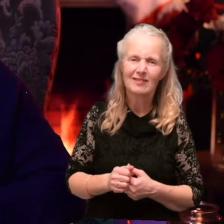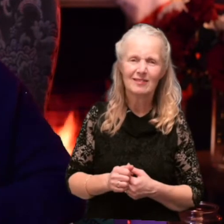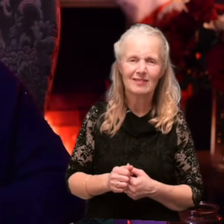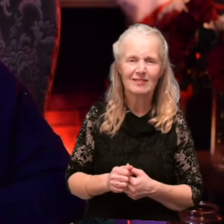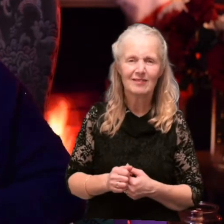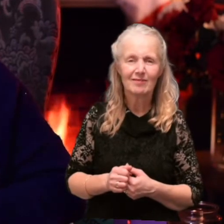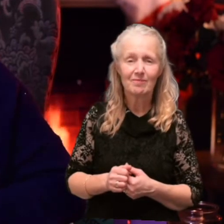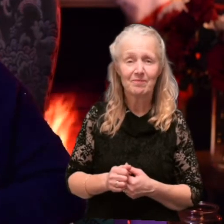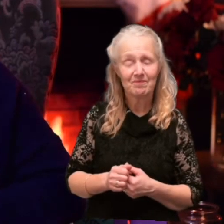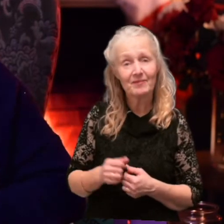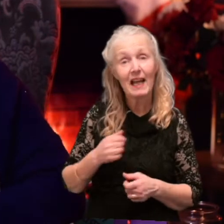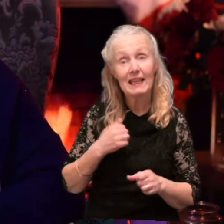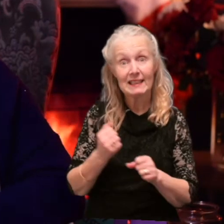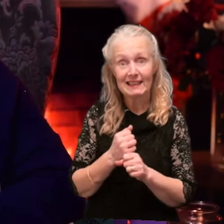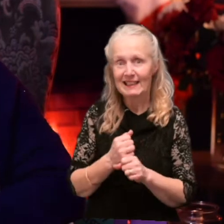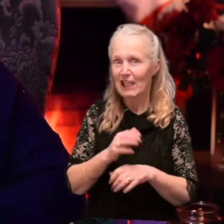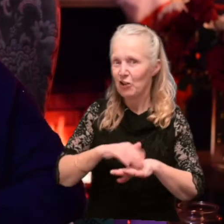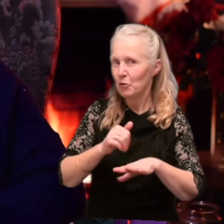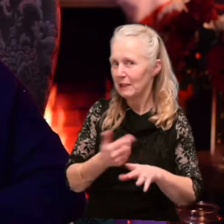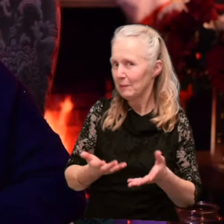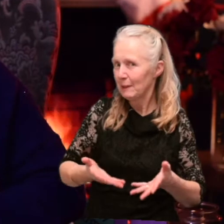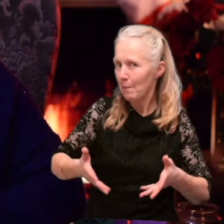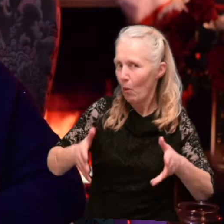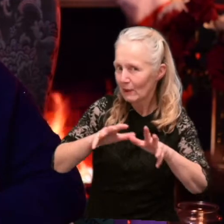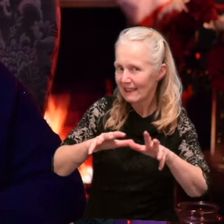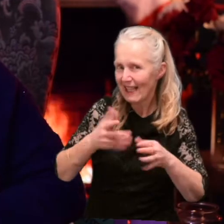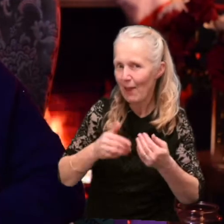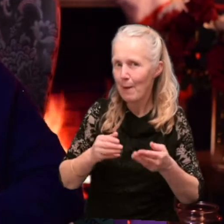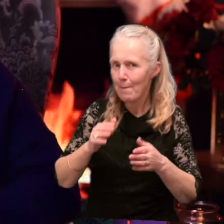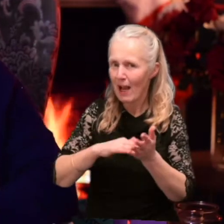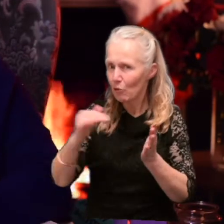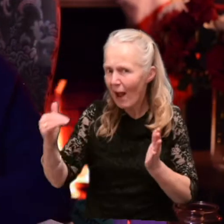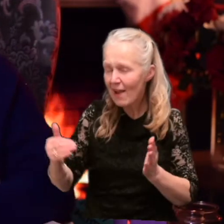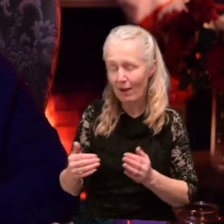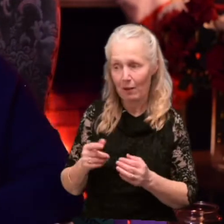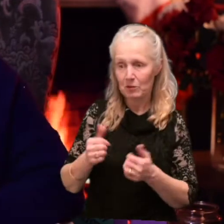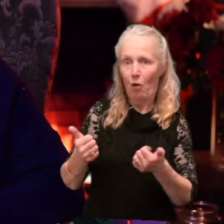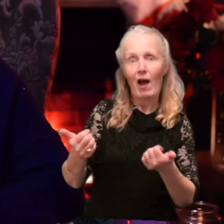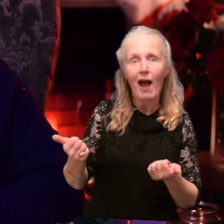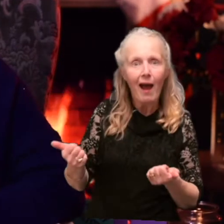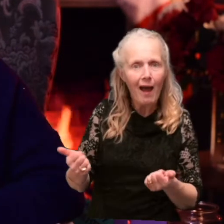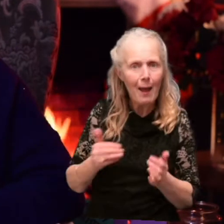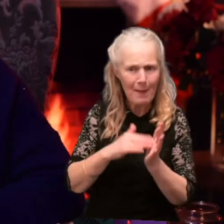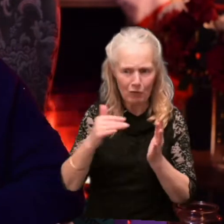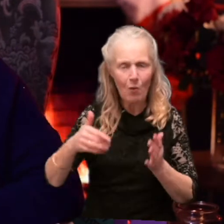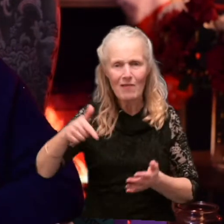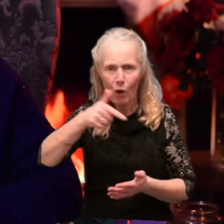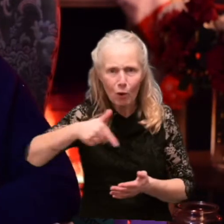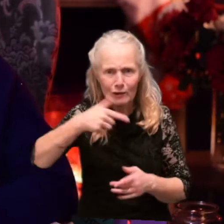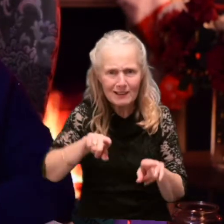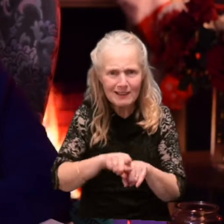And I did the Christmas pudding in the microwave. And it was okay. Microwaved the custard, too.